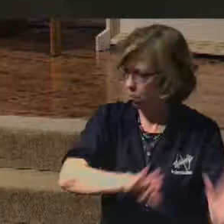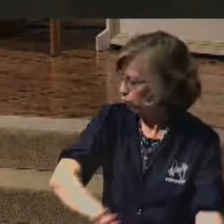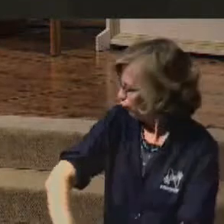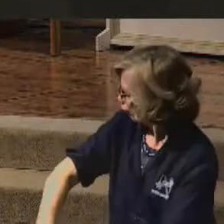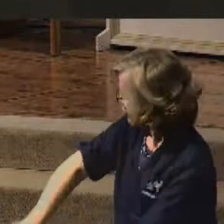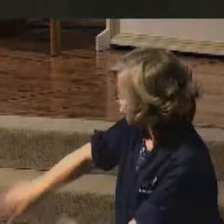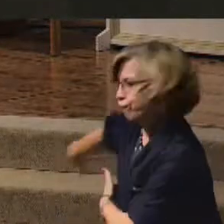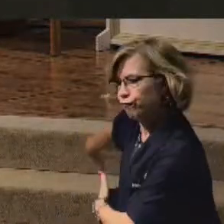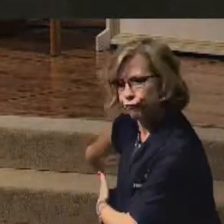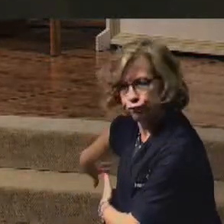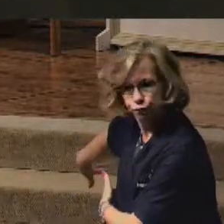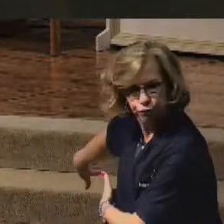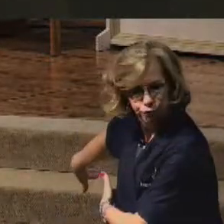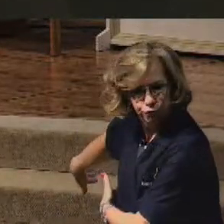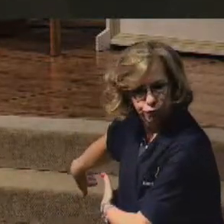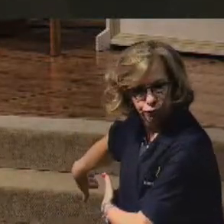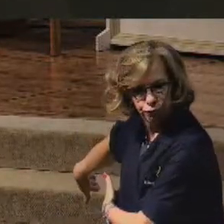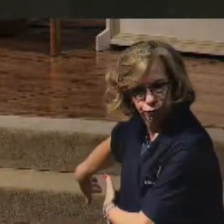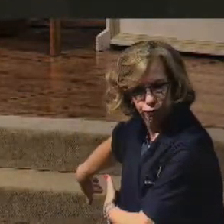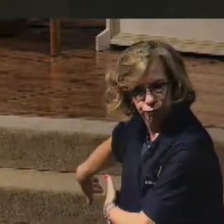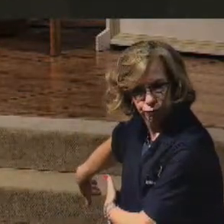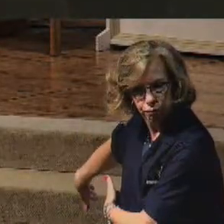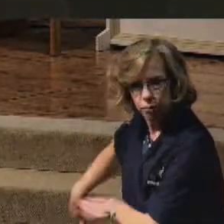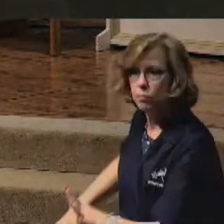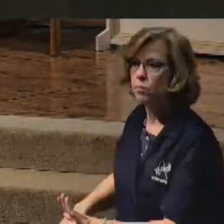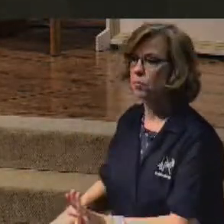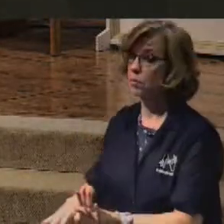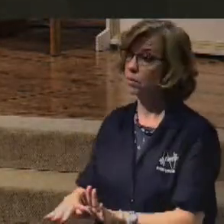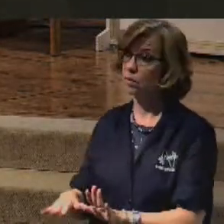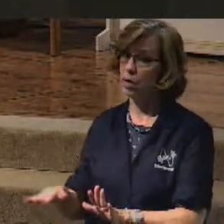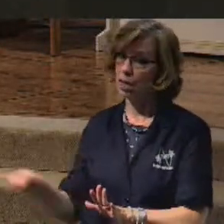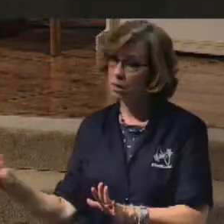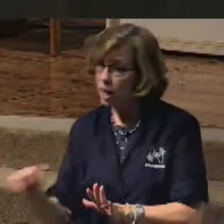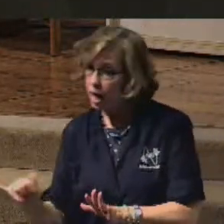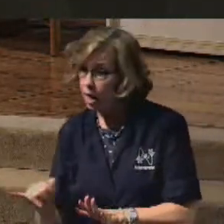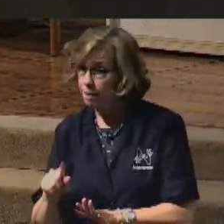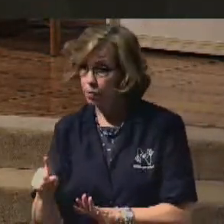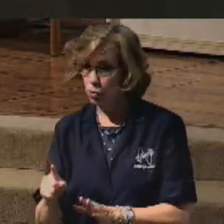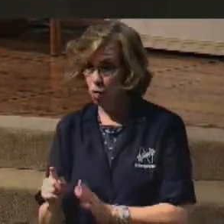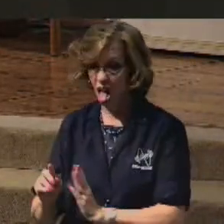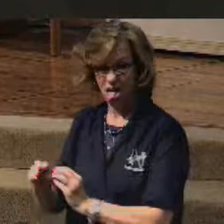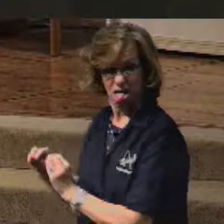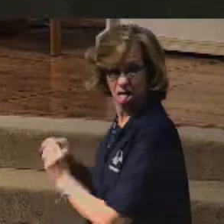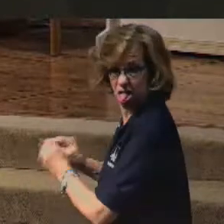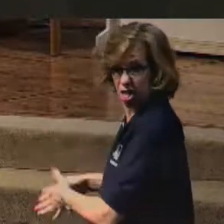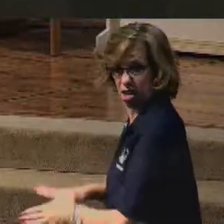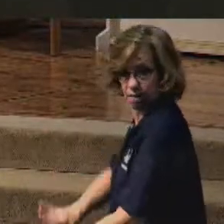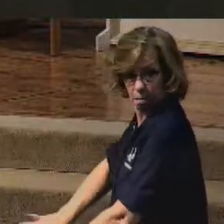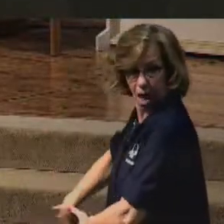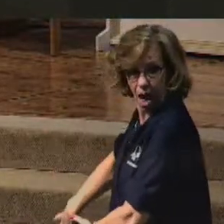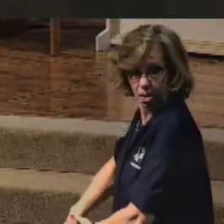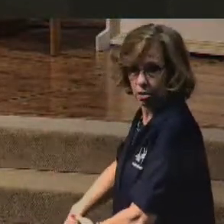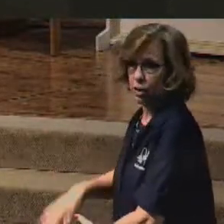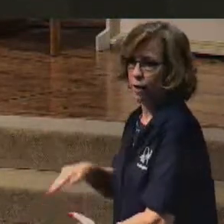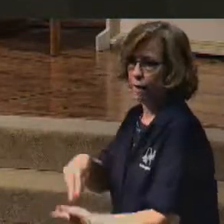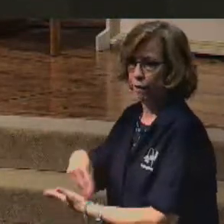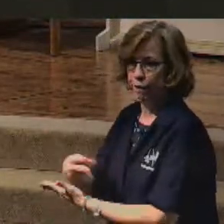And won't you leave behind you your failures too? Leave behind you your failures.